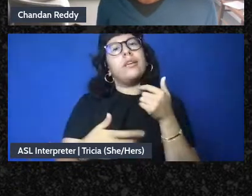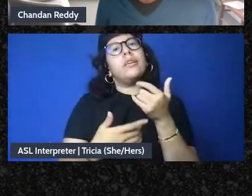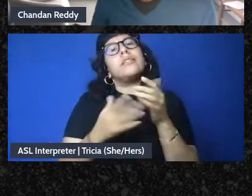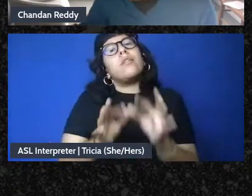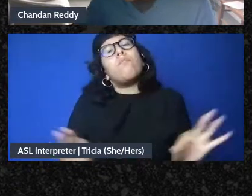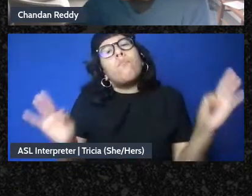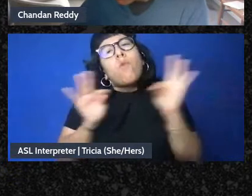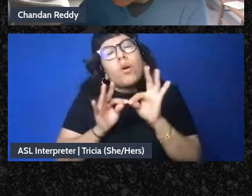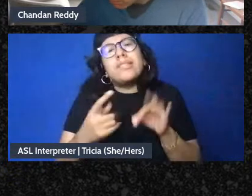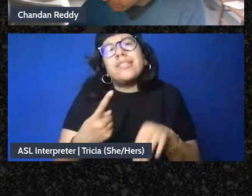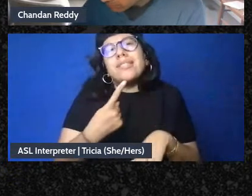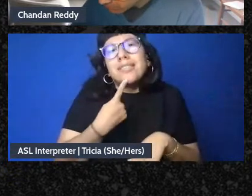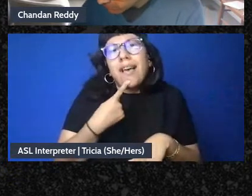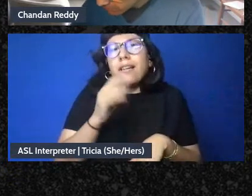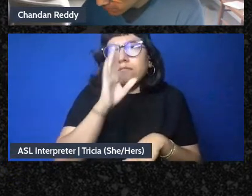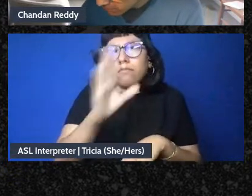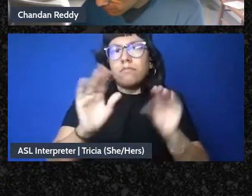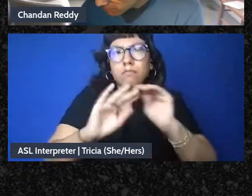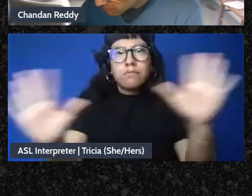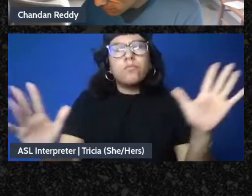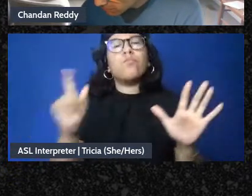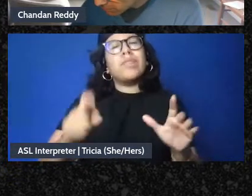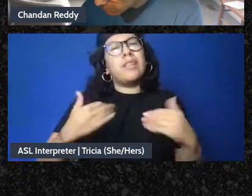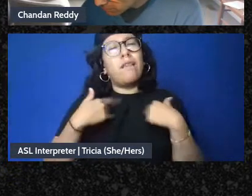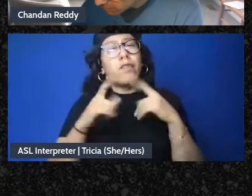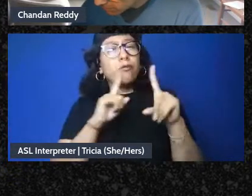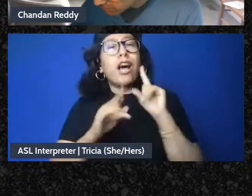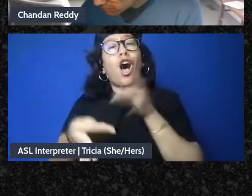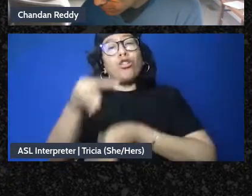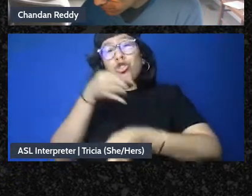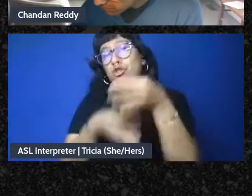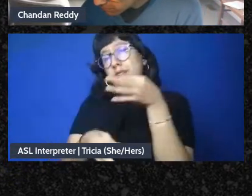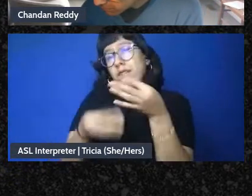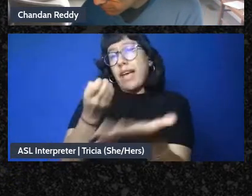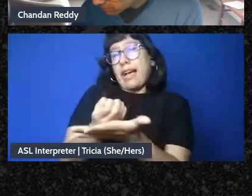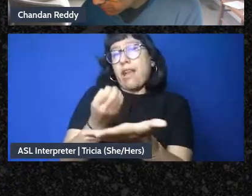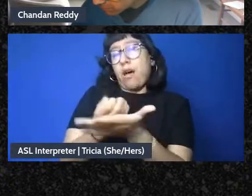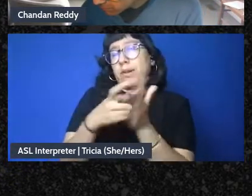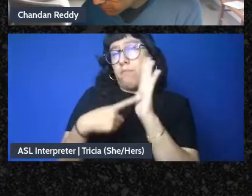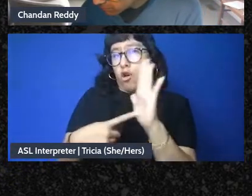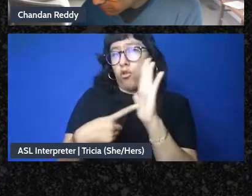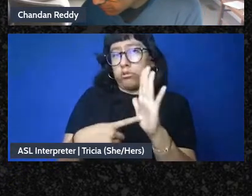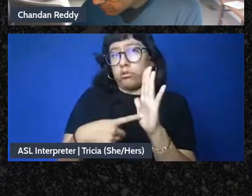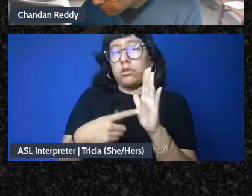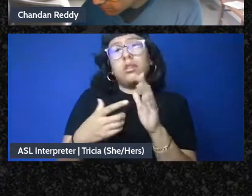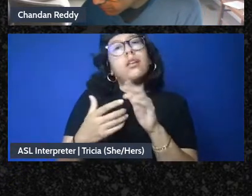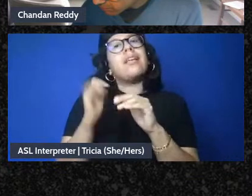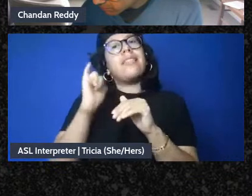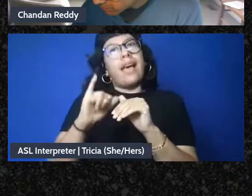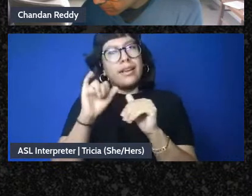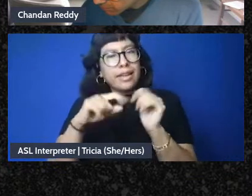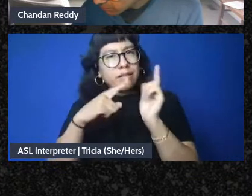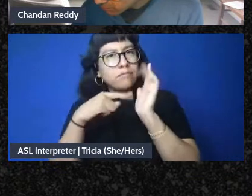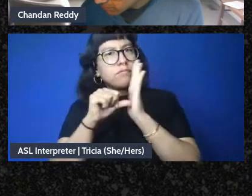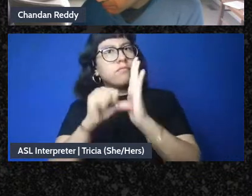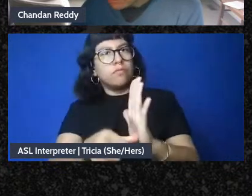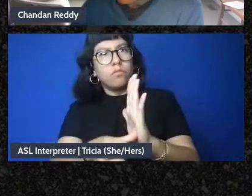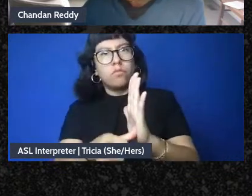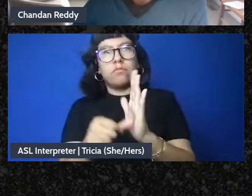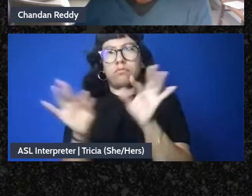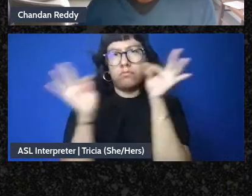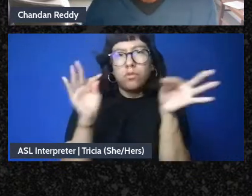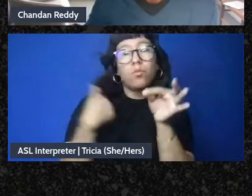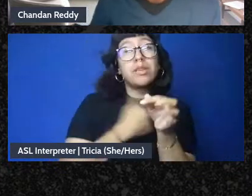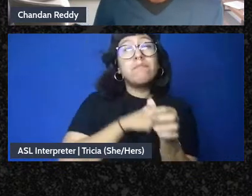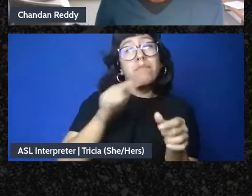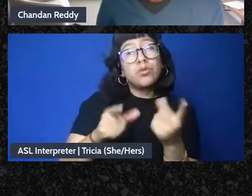I think we need to have more conversations about alternative economic models that can actually attend to what we need to do and we have